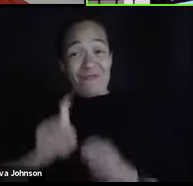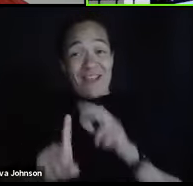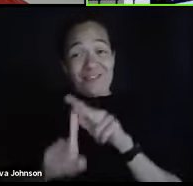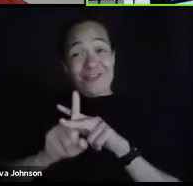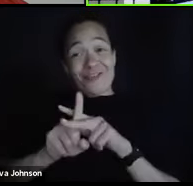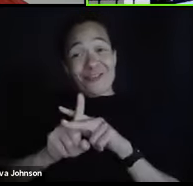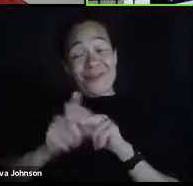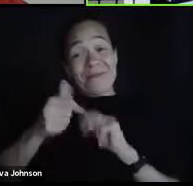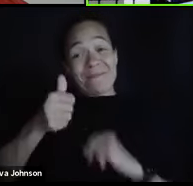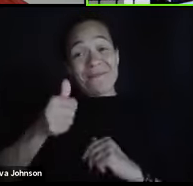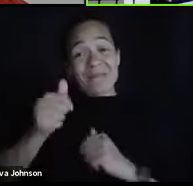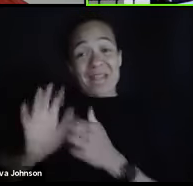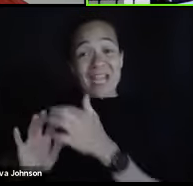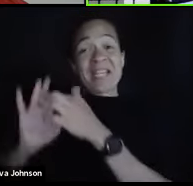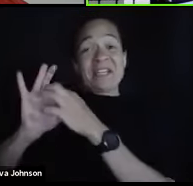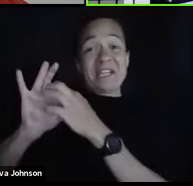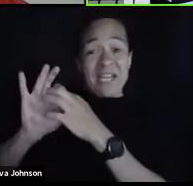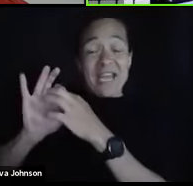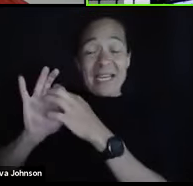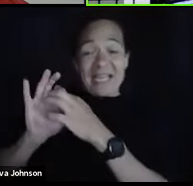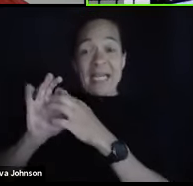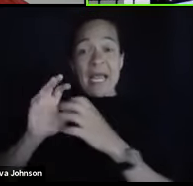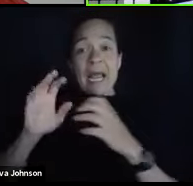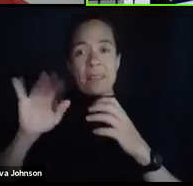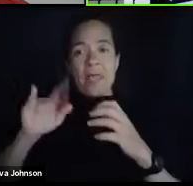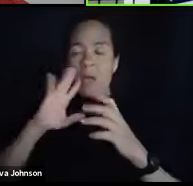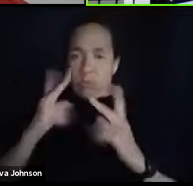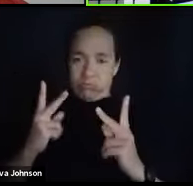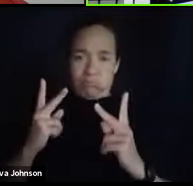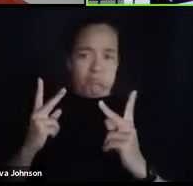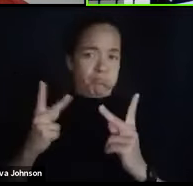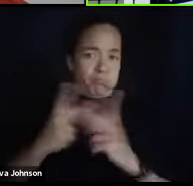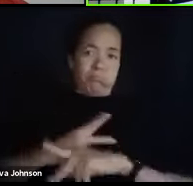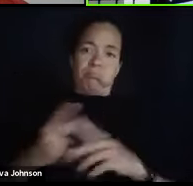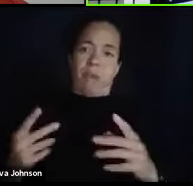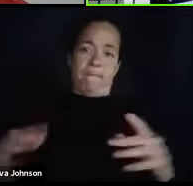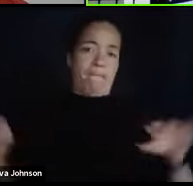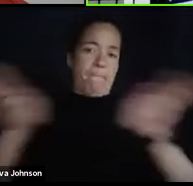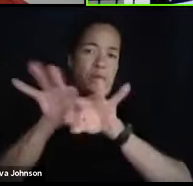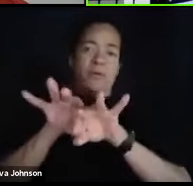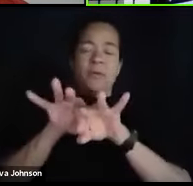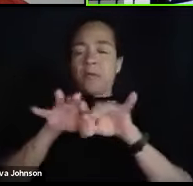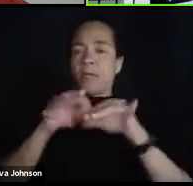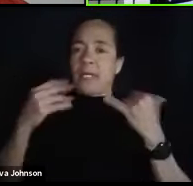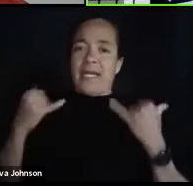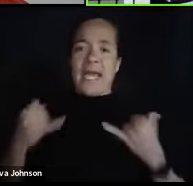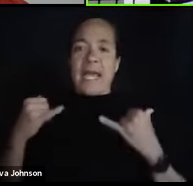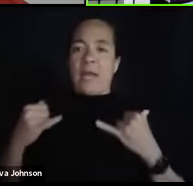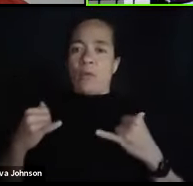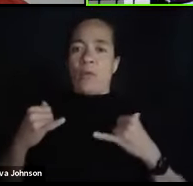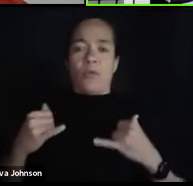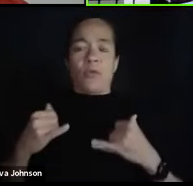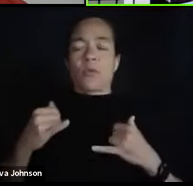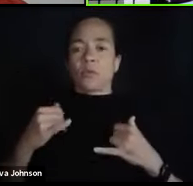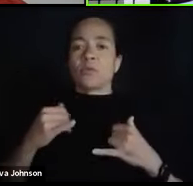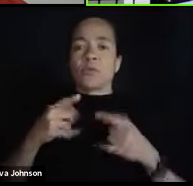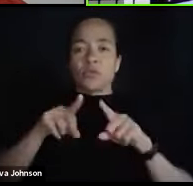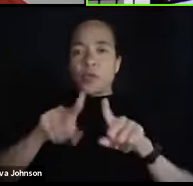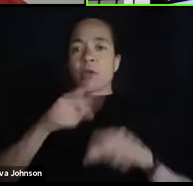is going to be even more important when we do hybrid classes.